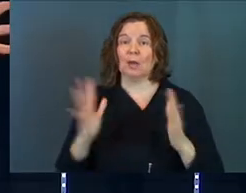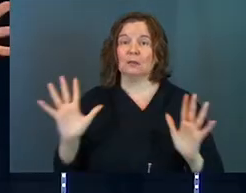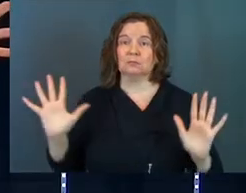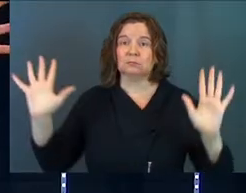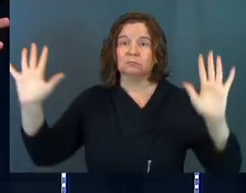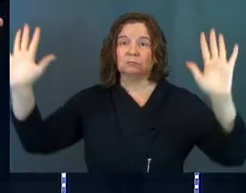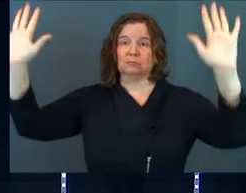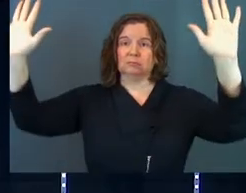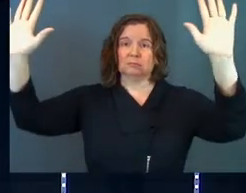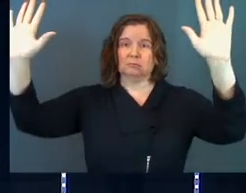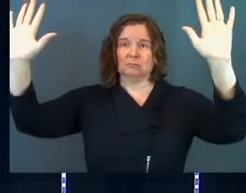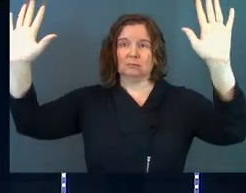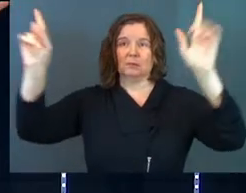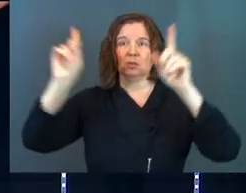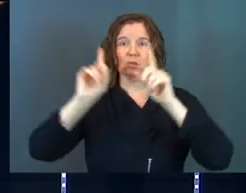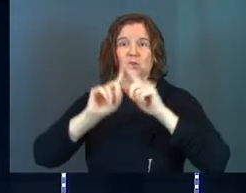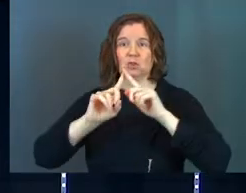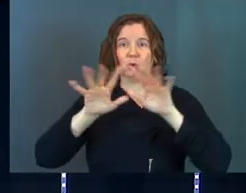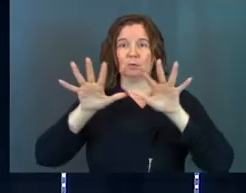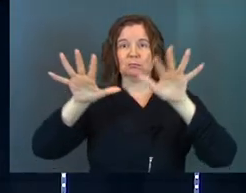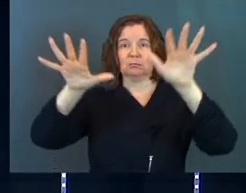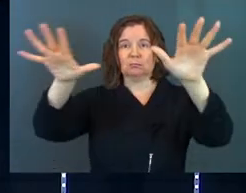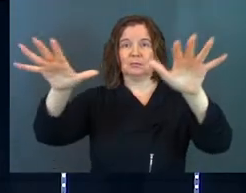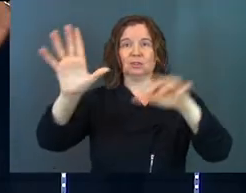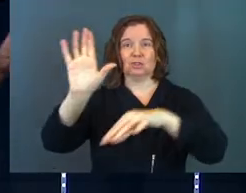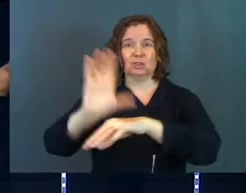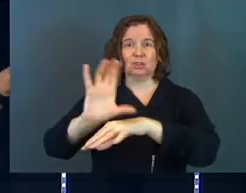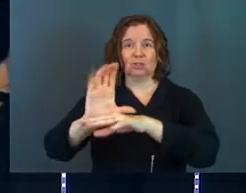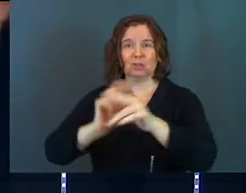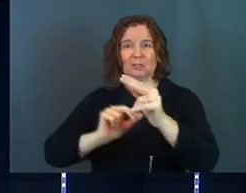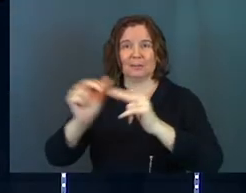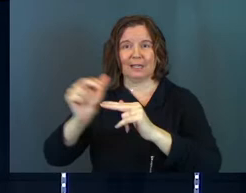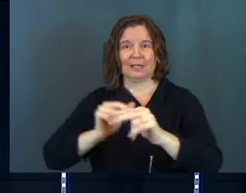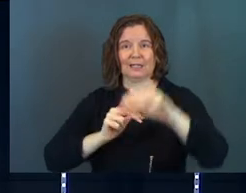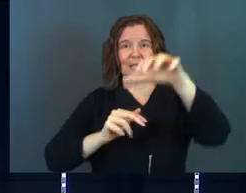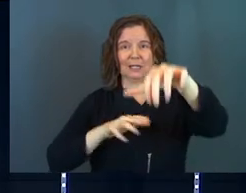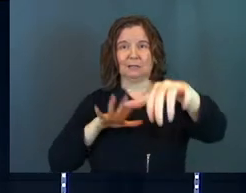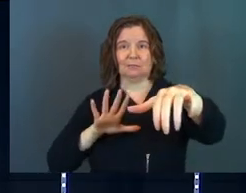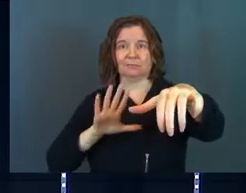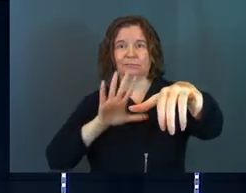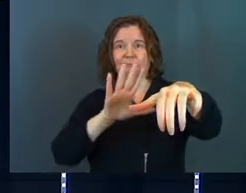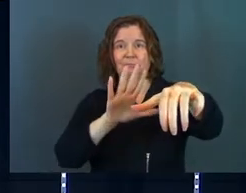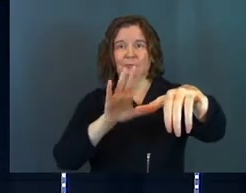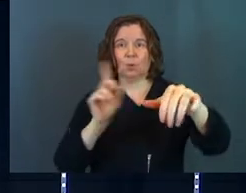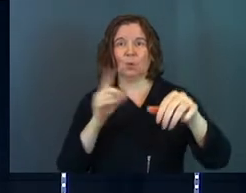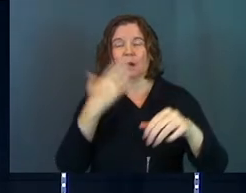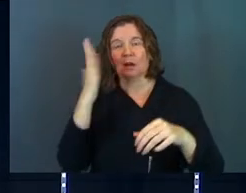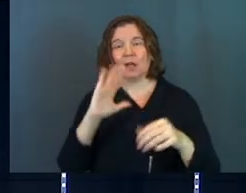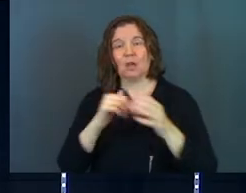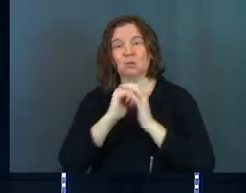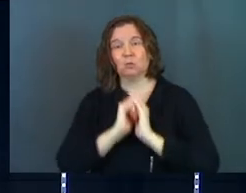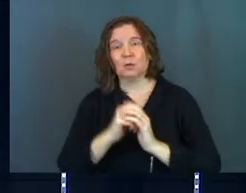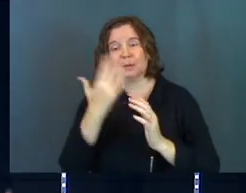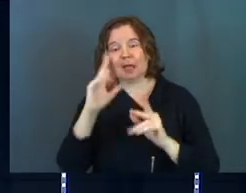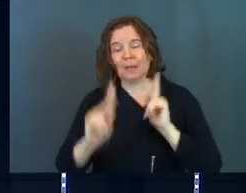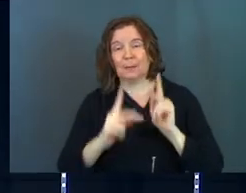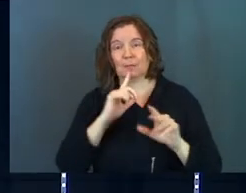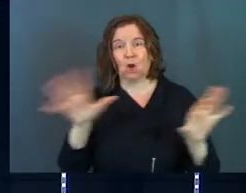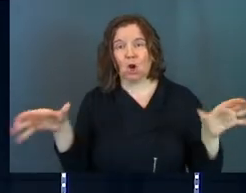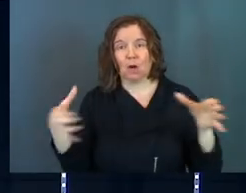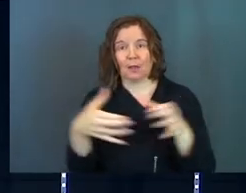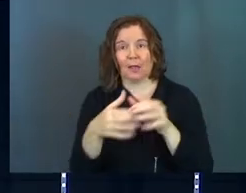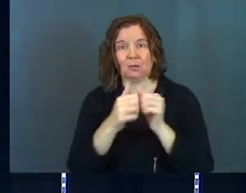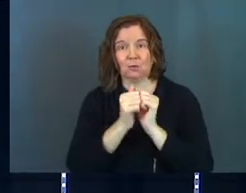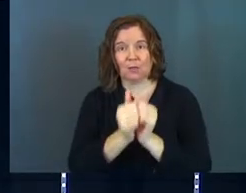hands out toward the sanctuary, toward the church building, right? Toward the temple where God's worship and God's people are